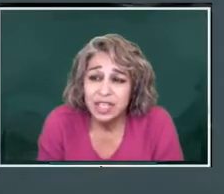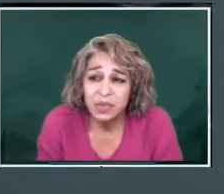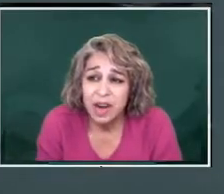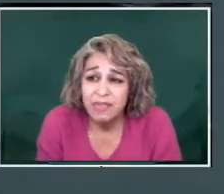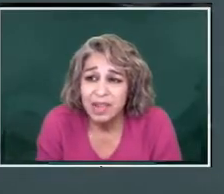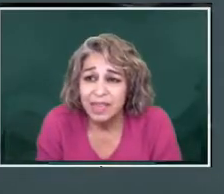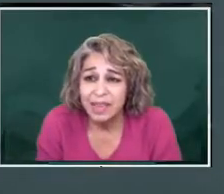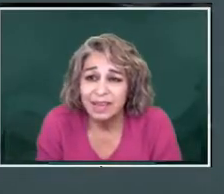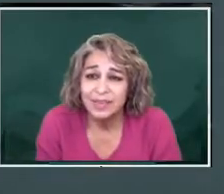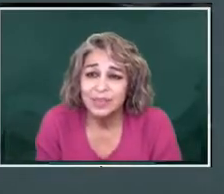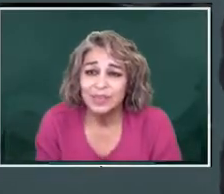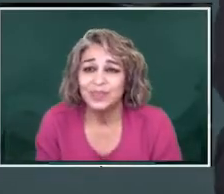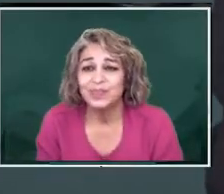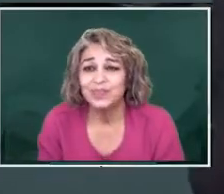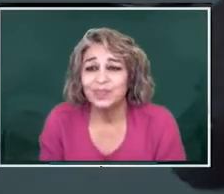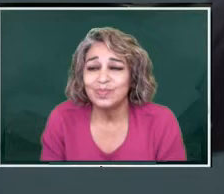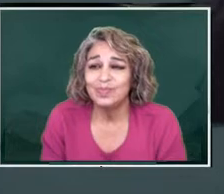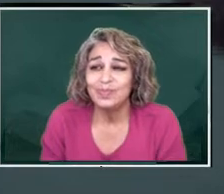for everything.